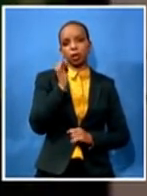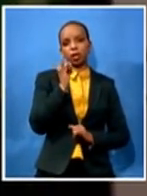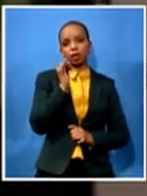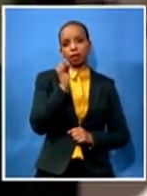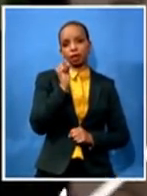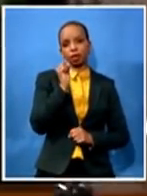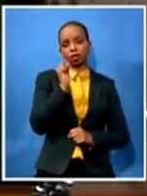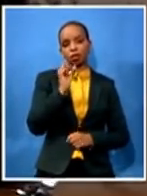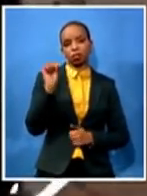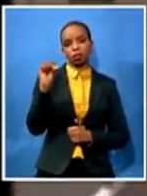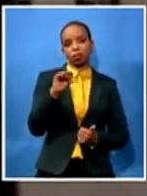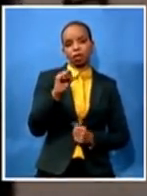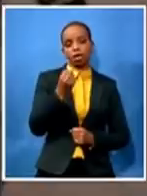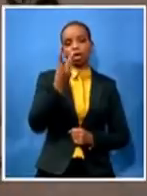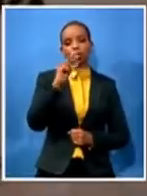we are adjourned